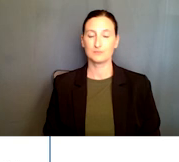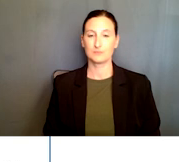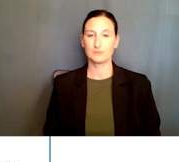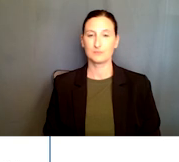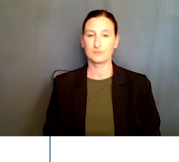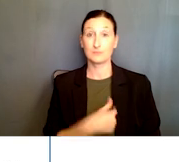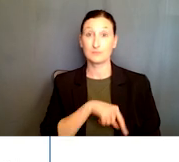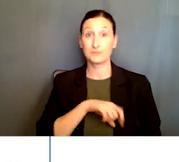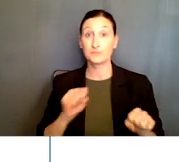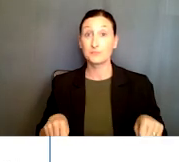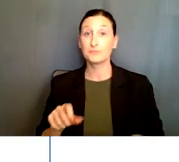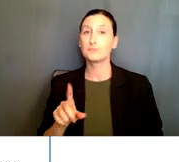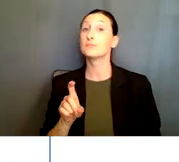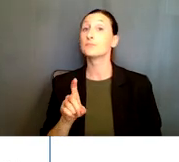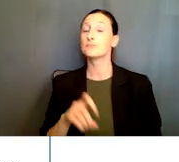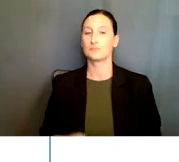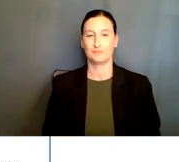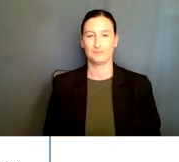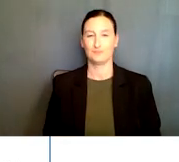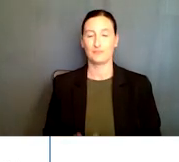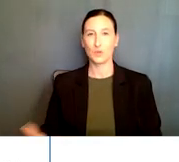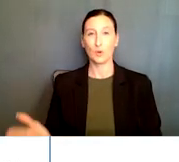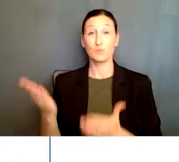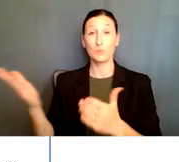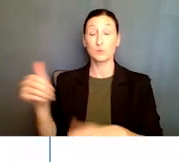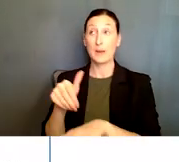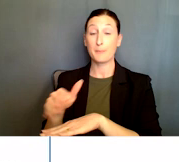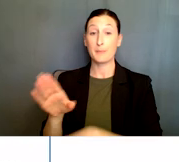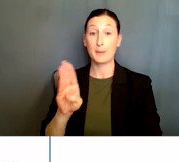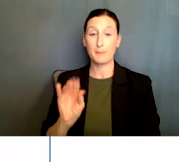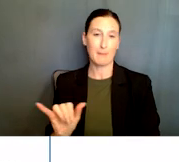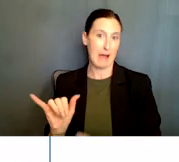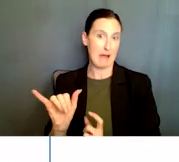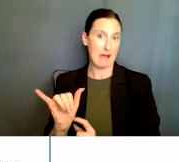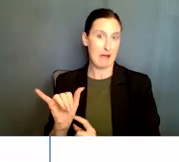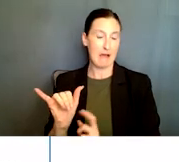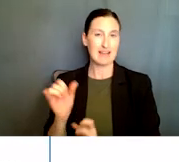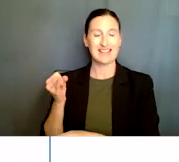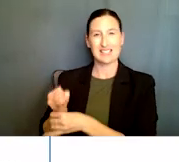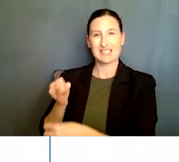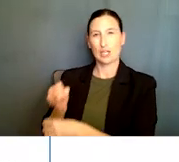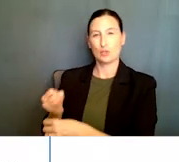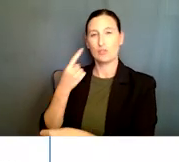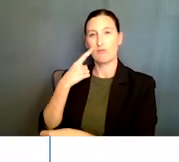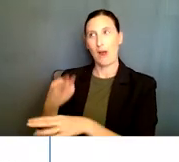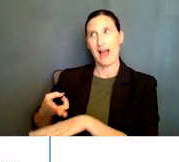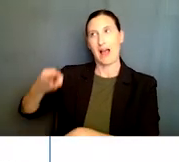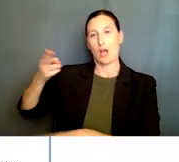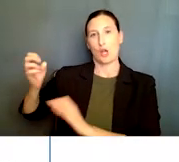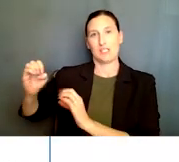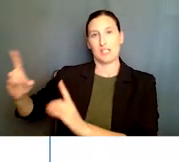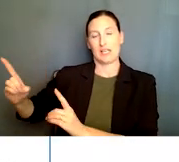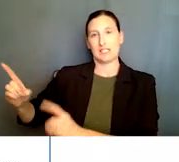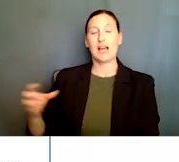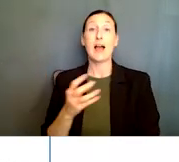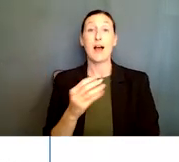Eligibility. So the proposals may be submitted by essentially institutions of higher education and non-for